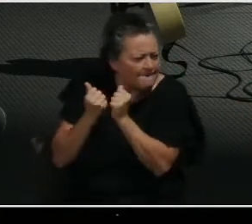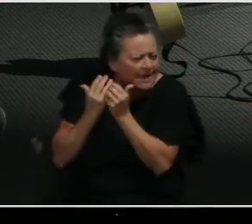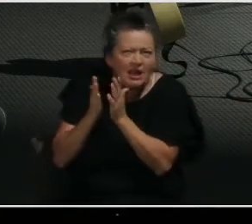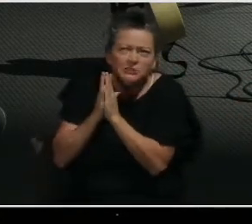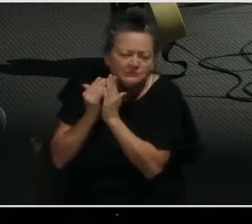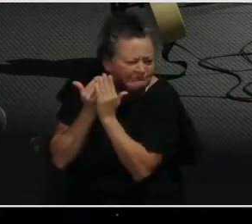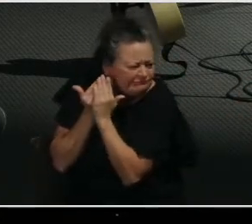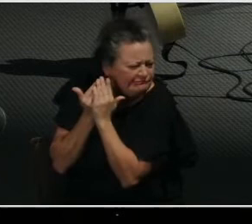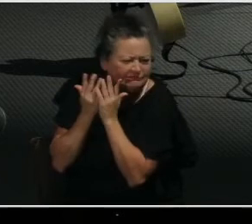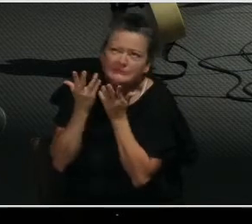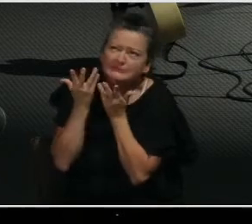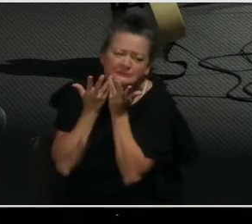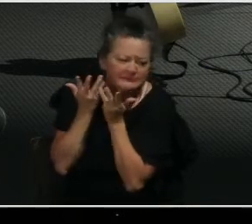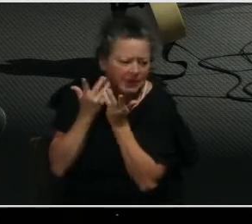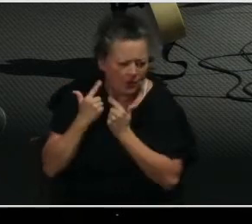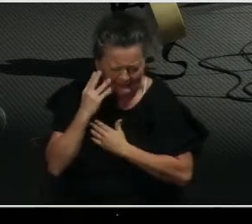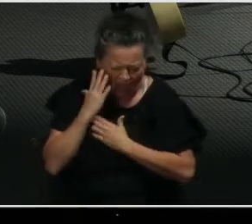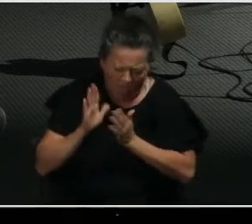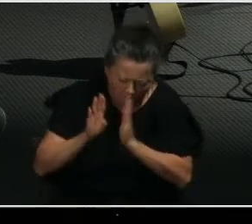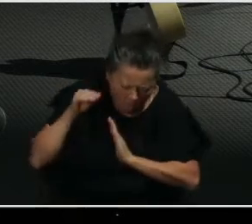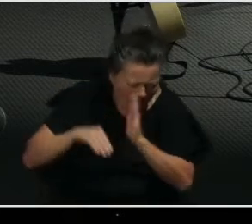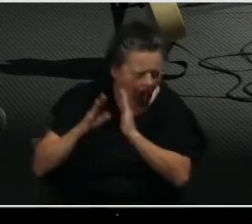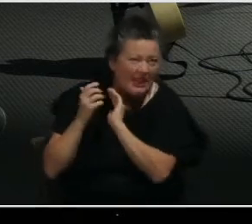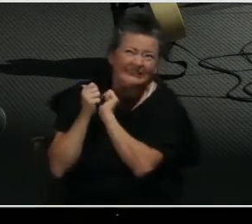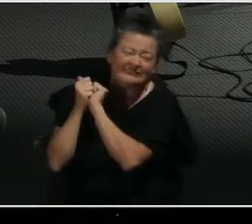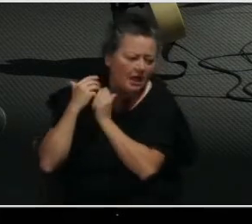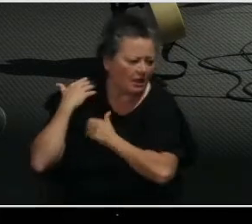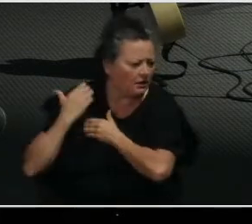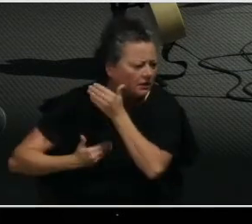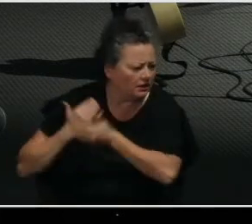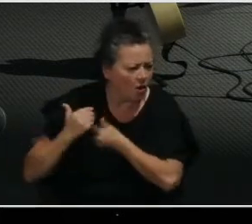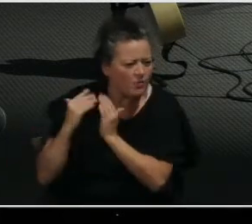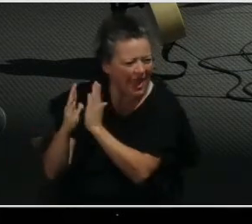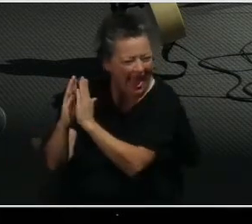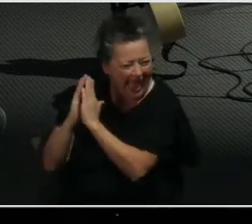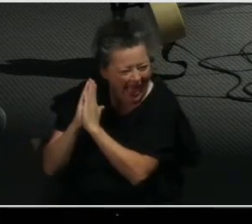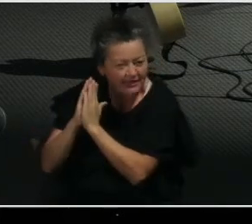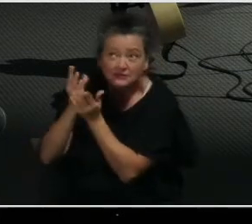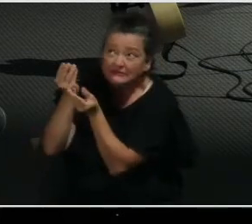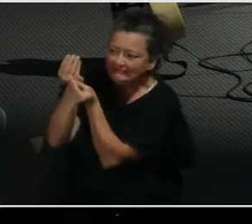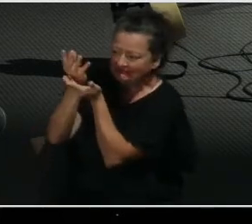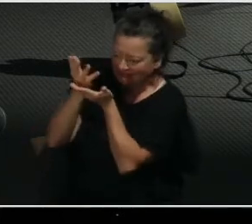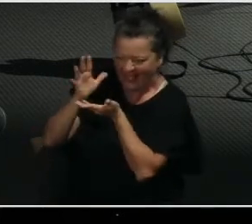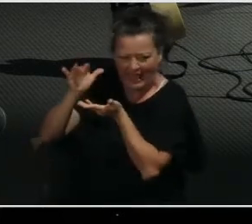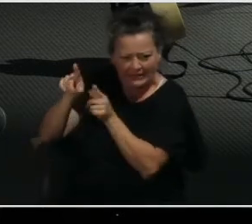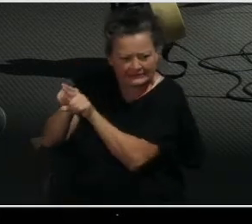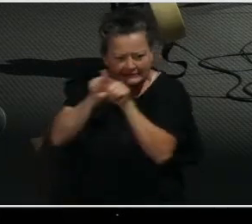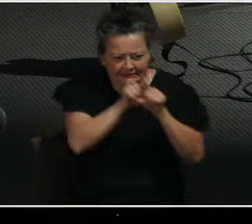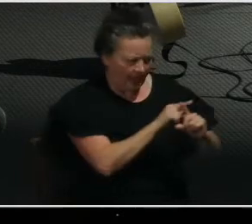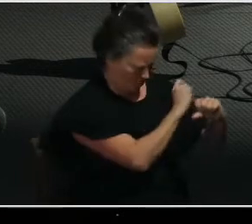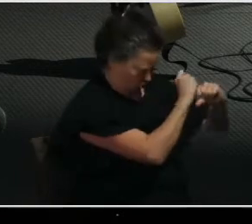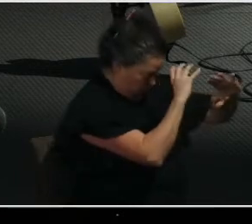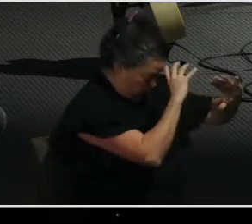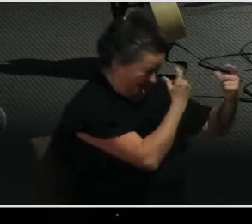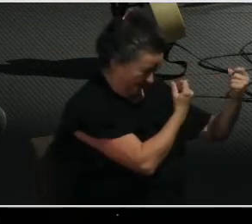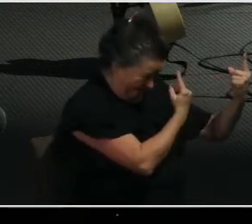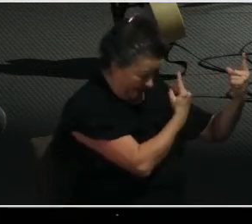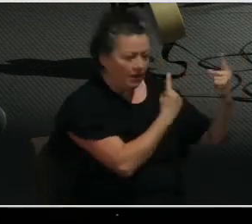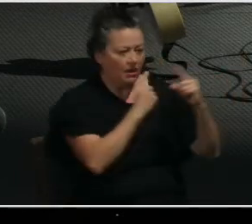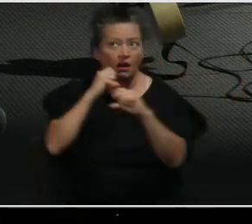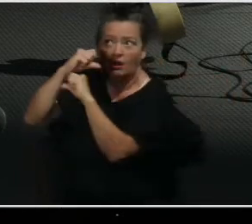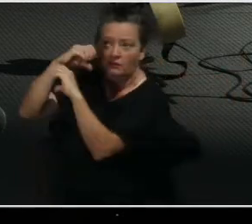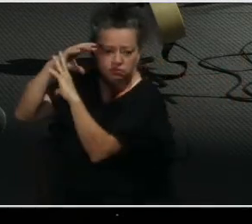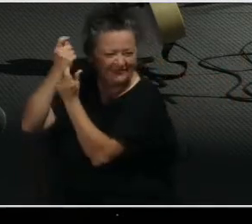and to receive the knowledge of God's will for the universe and what he's doing in the